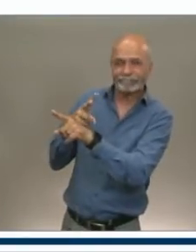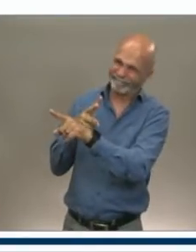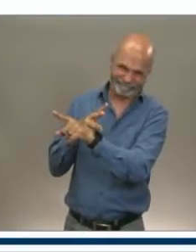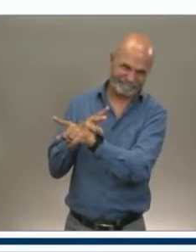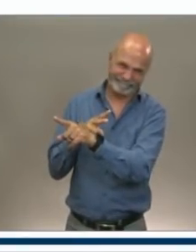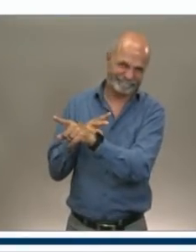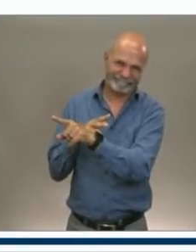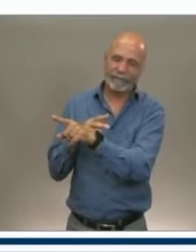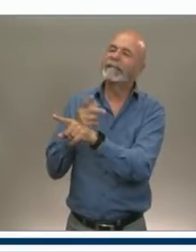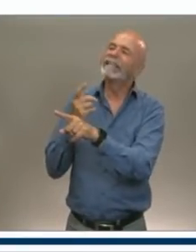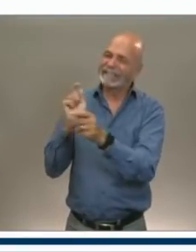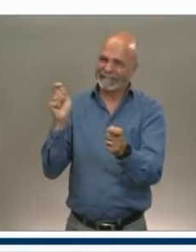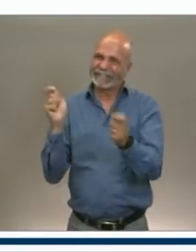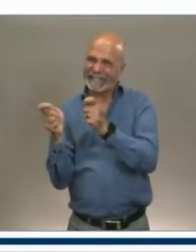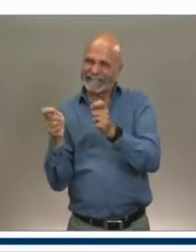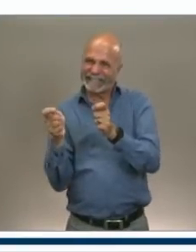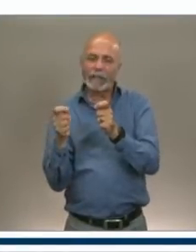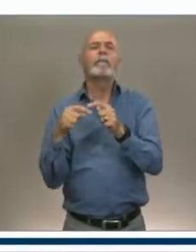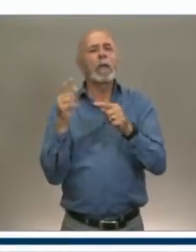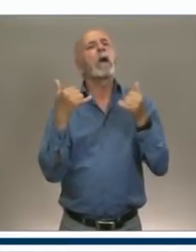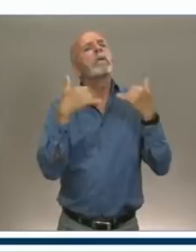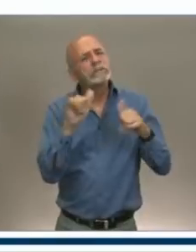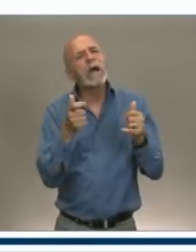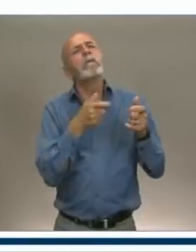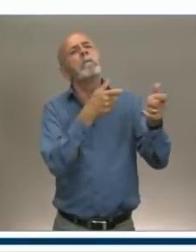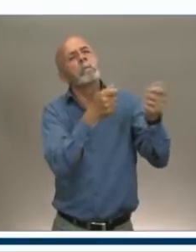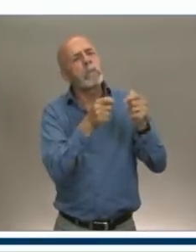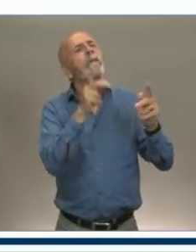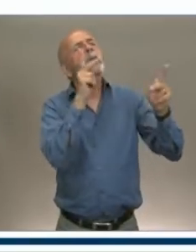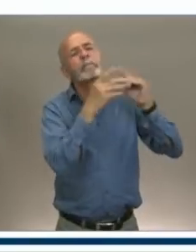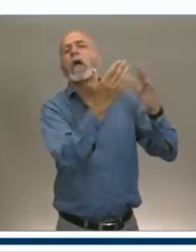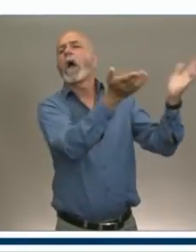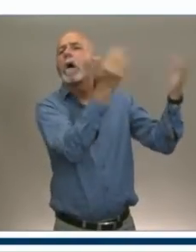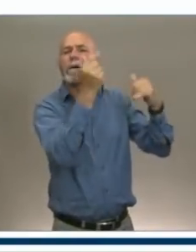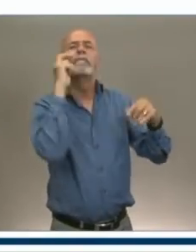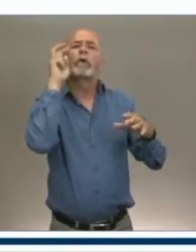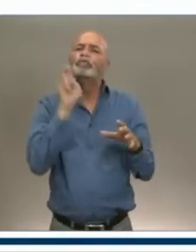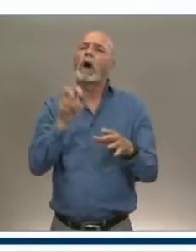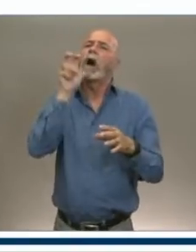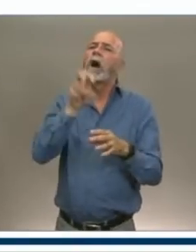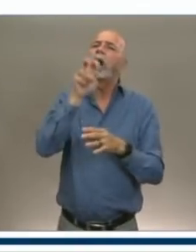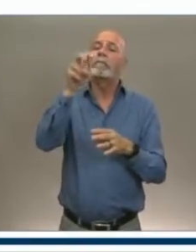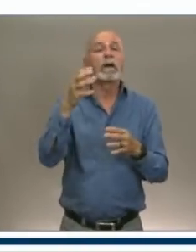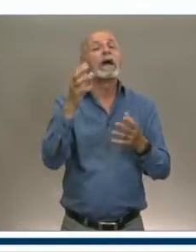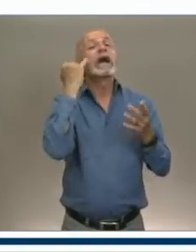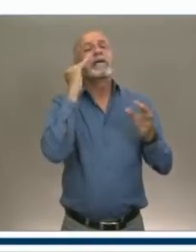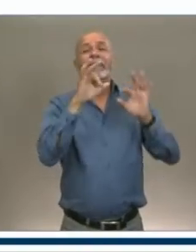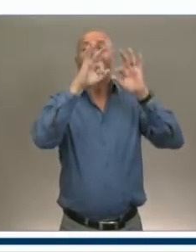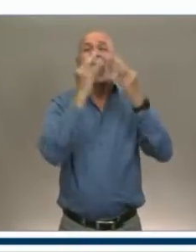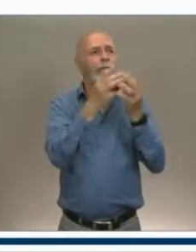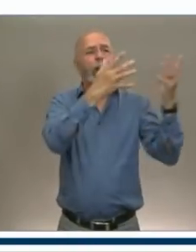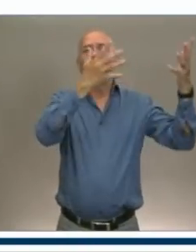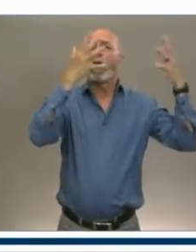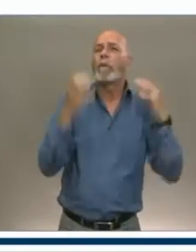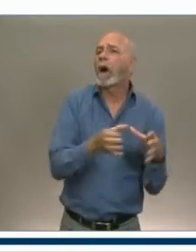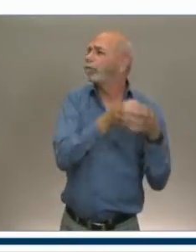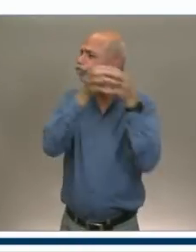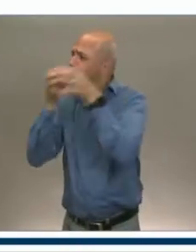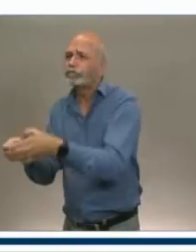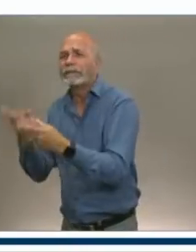travel. We know that there's a lot of family members that want to visit each other. There's a lot of people who want to come home and visit. So,